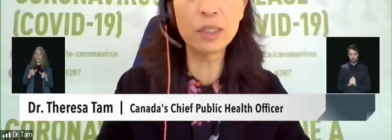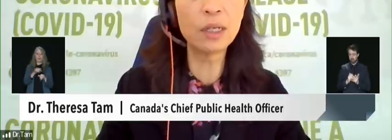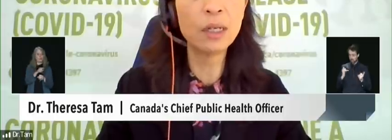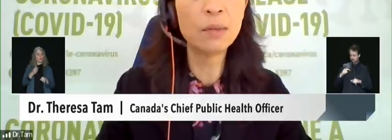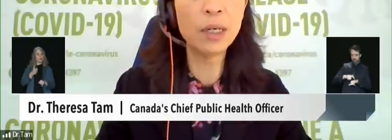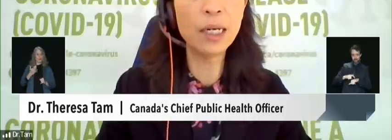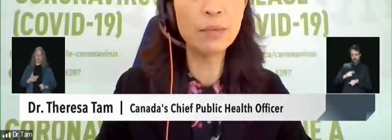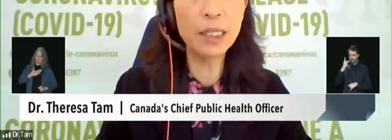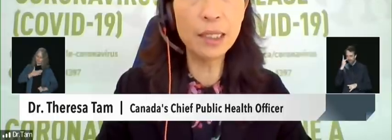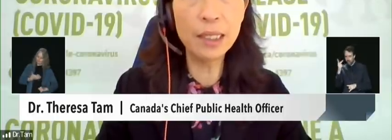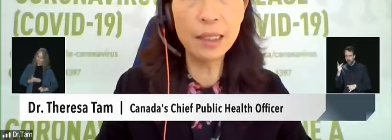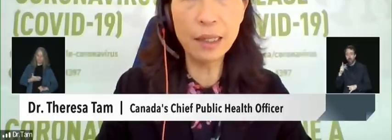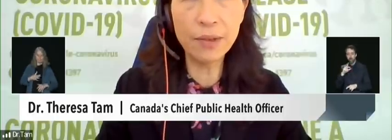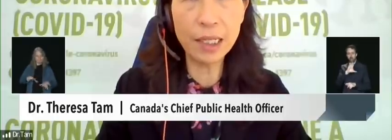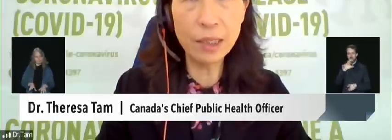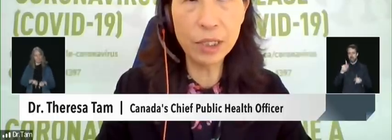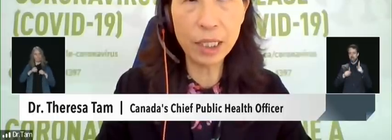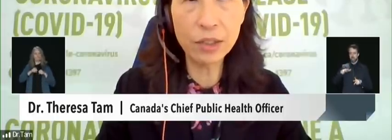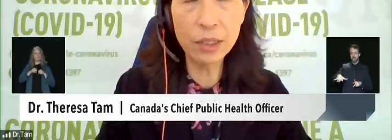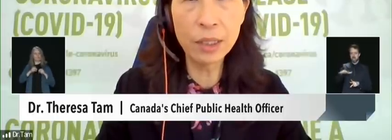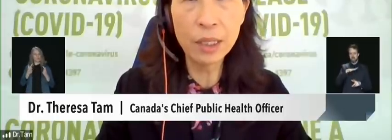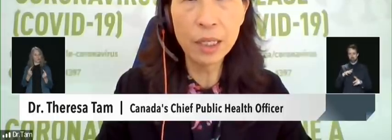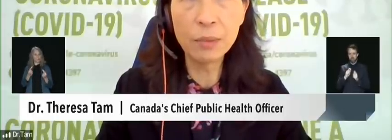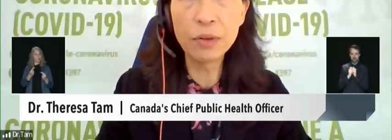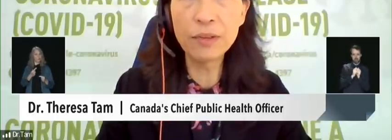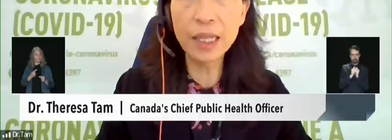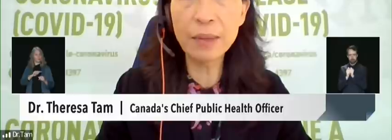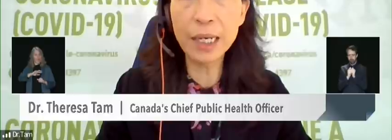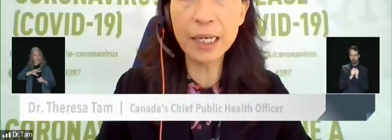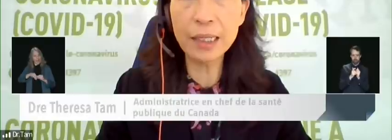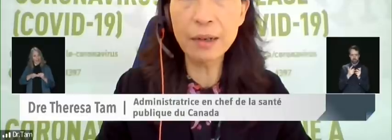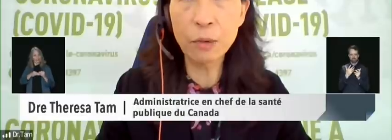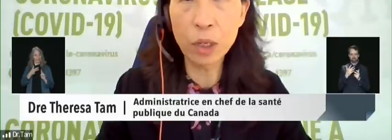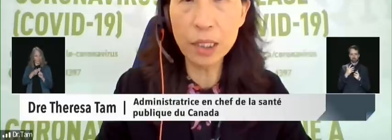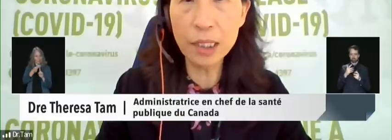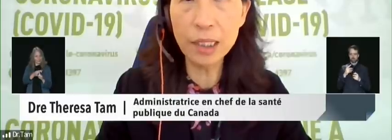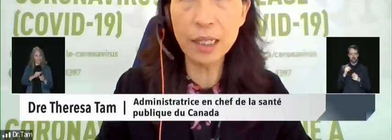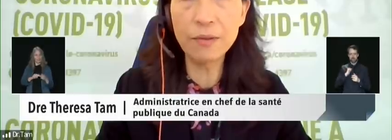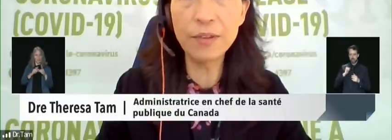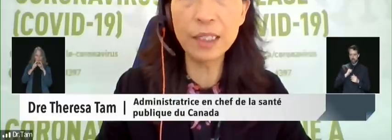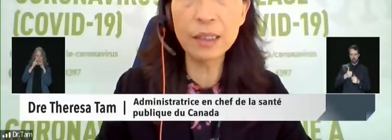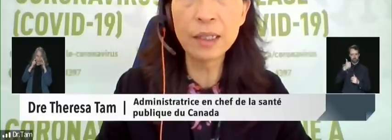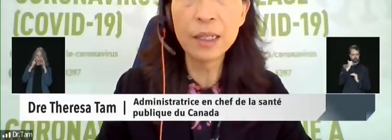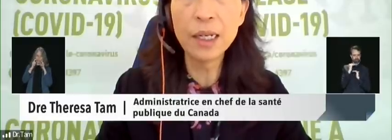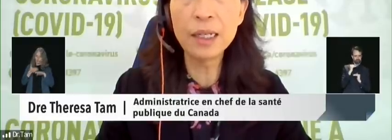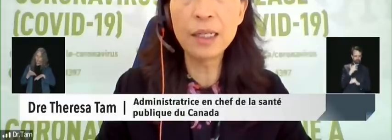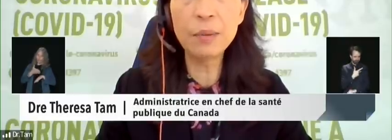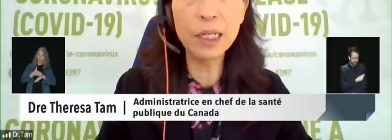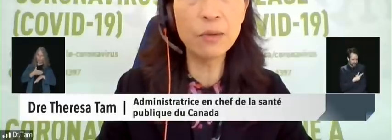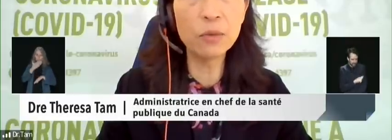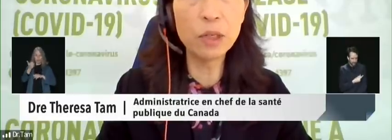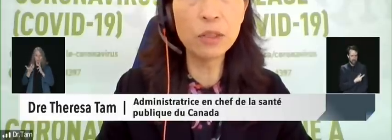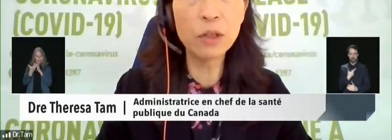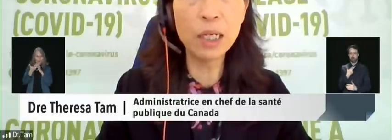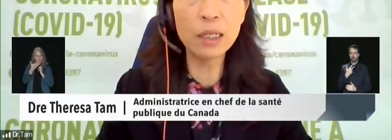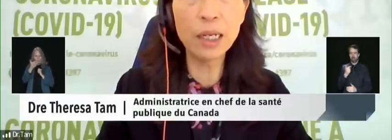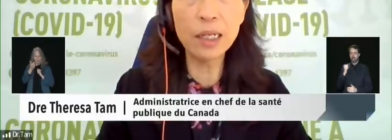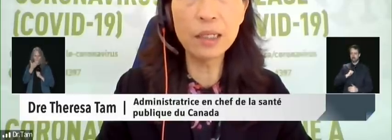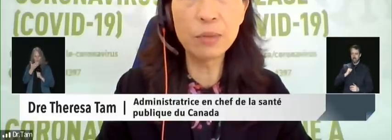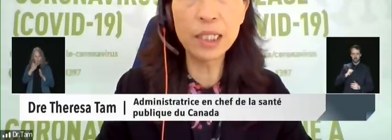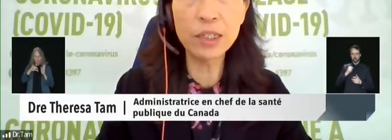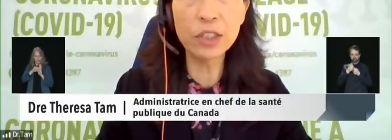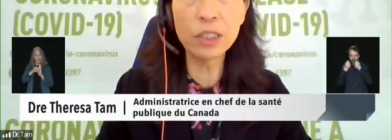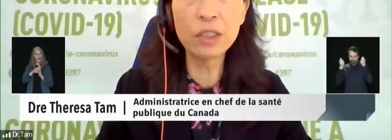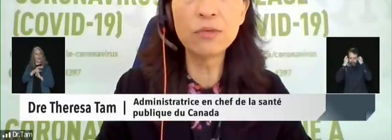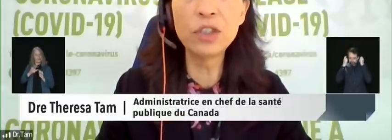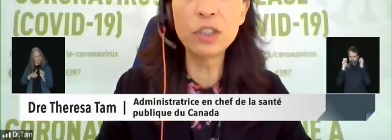challenges by updating their vaccine protection, improving their mask quality and fit, and keeping up with multiple other